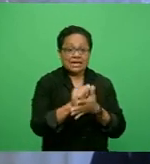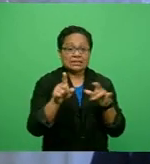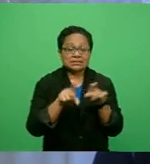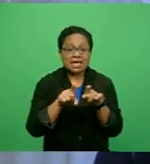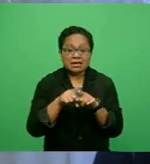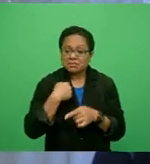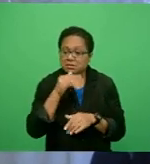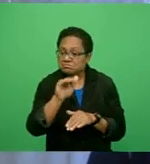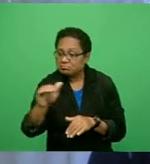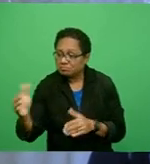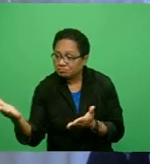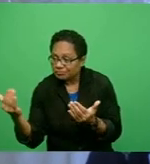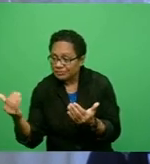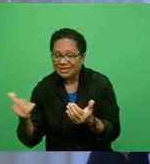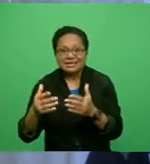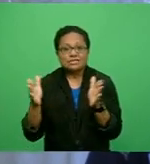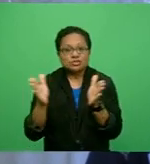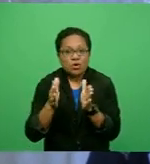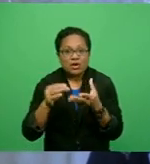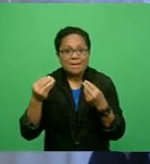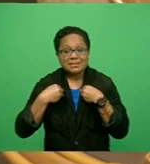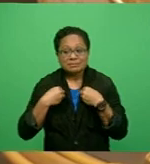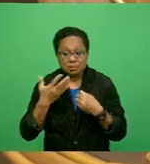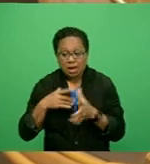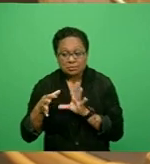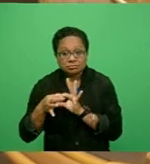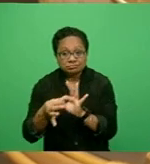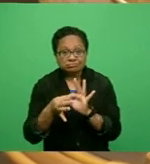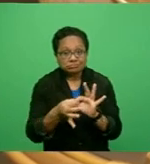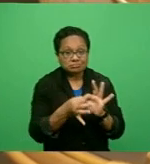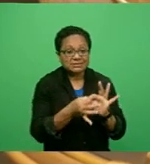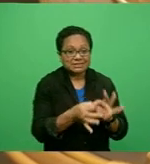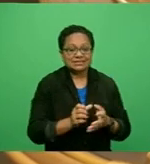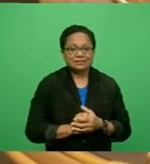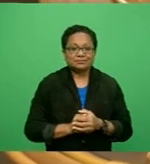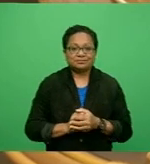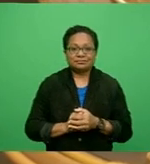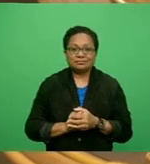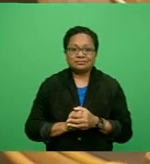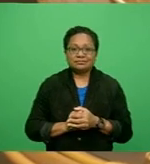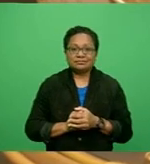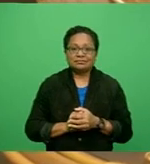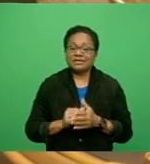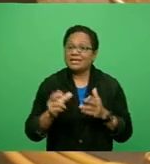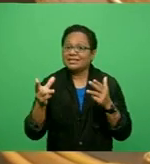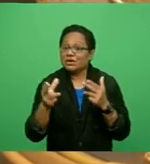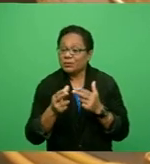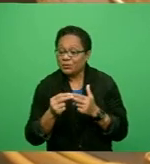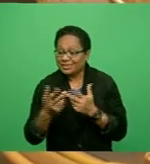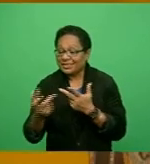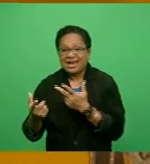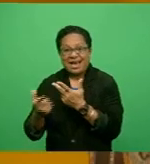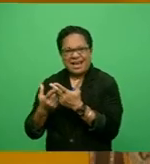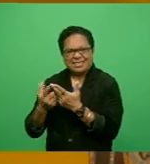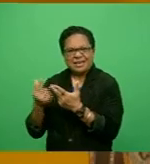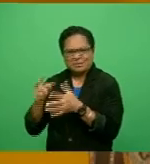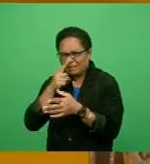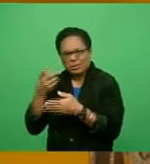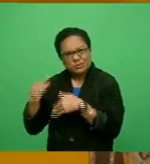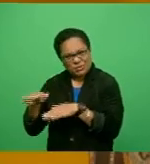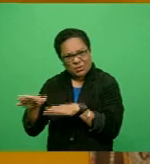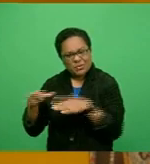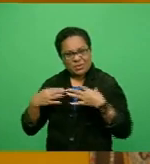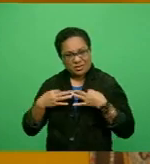who would love to collaborate as my subcontractors as well. And with our brand of clutches, we have the local artesian women